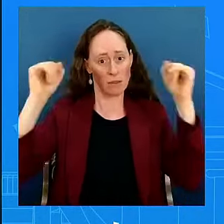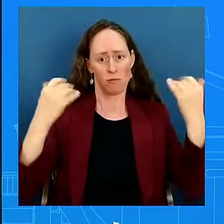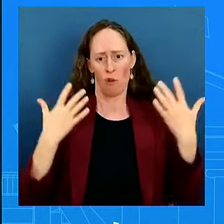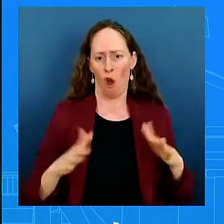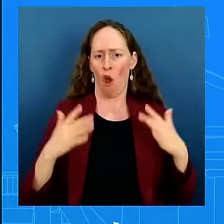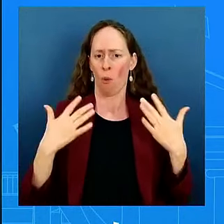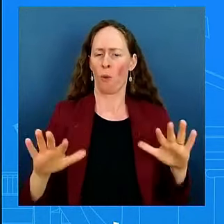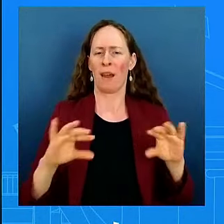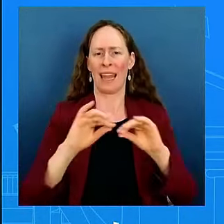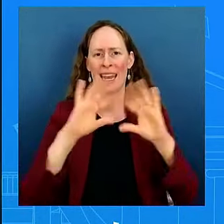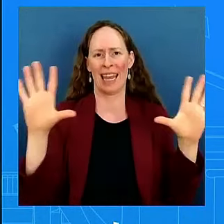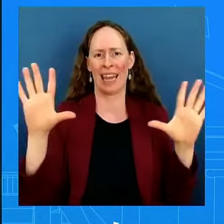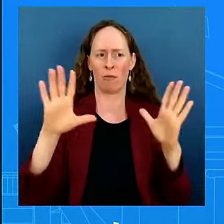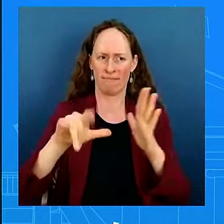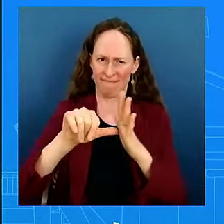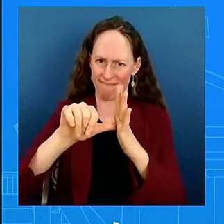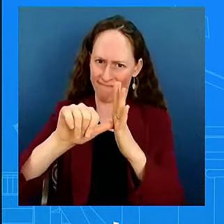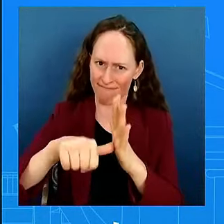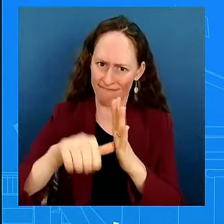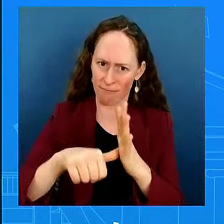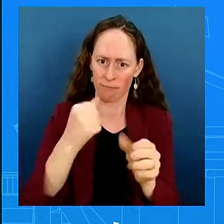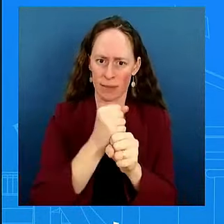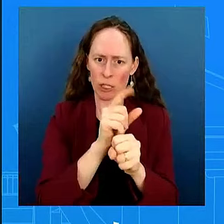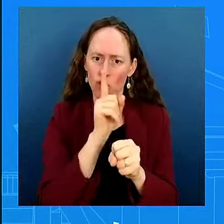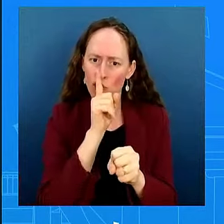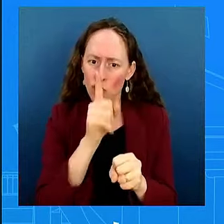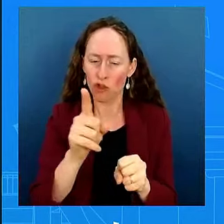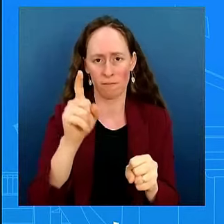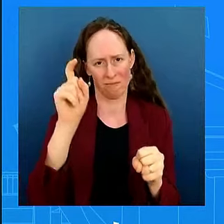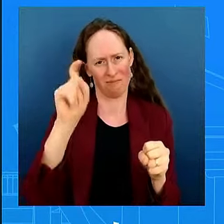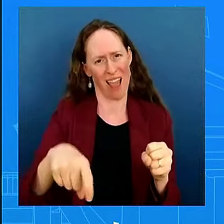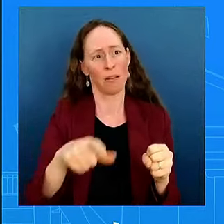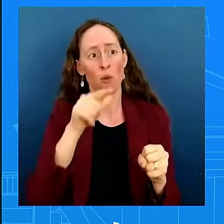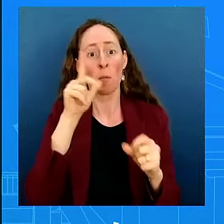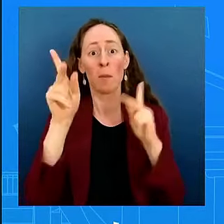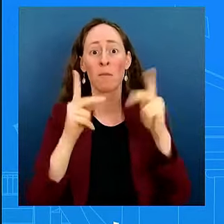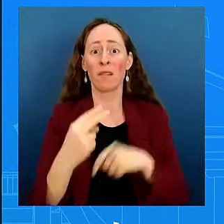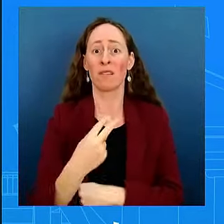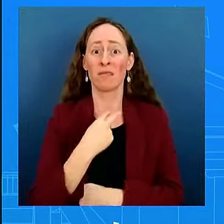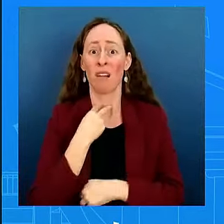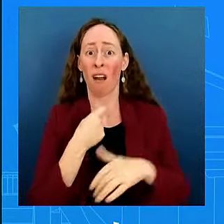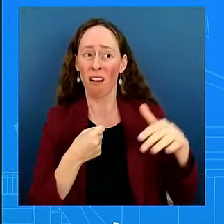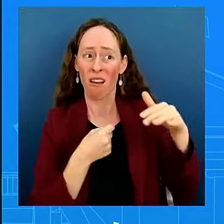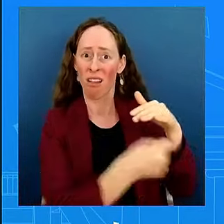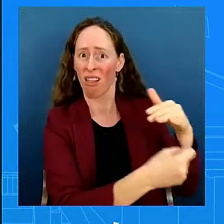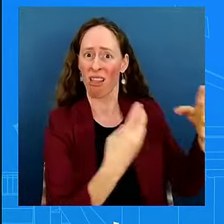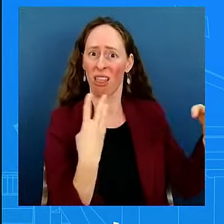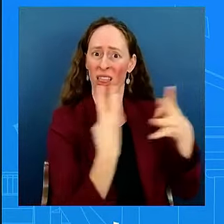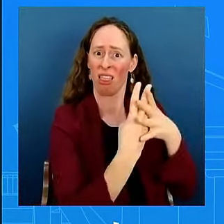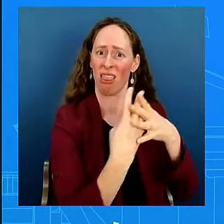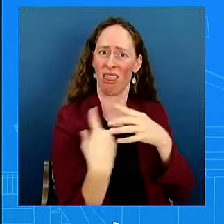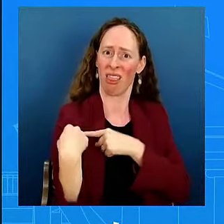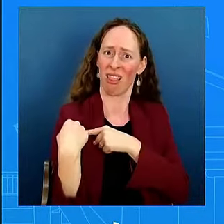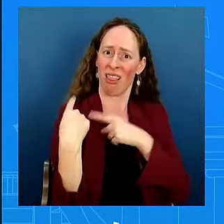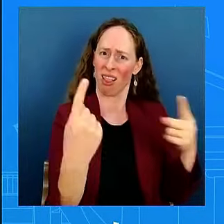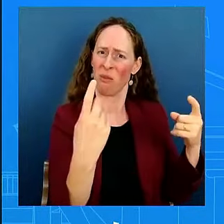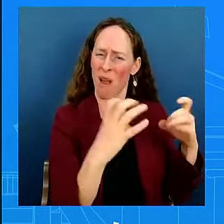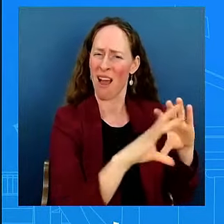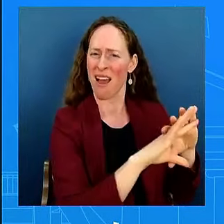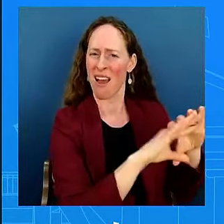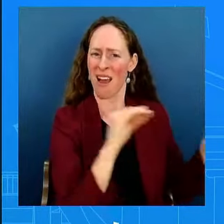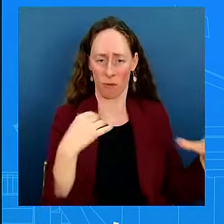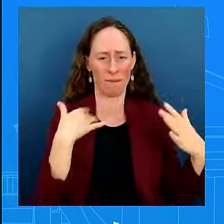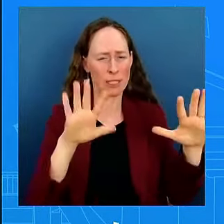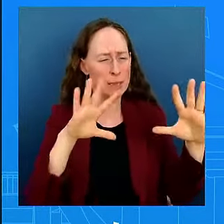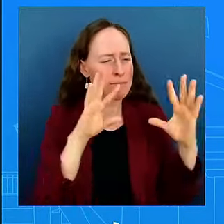this hostage deal done. He's met with the hostage families, all of them. We know that the National Security Advisor, Jake Sullivan, is going to